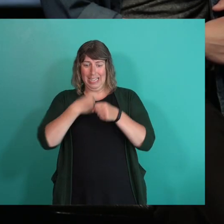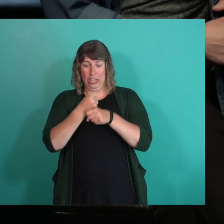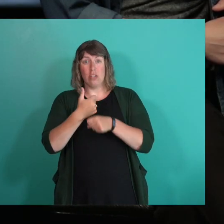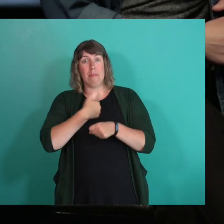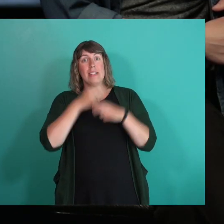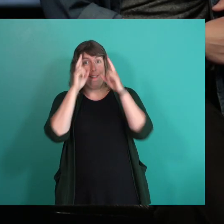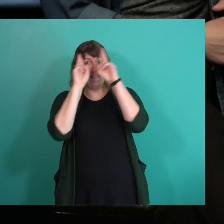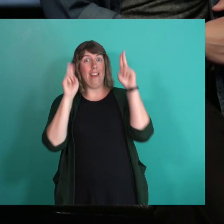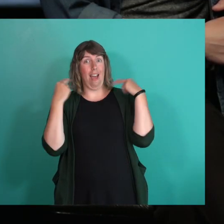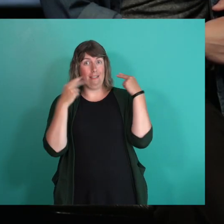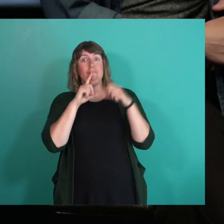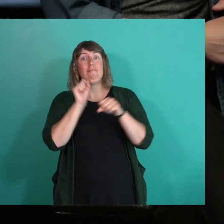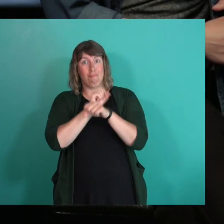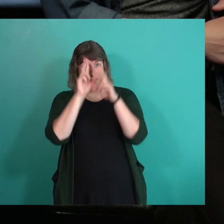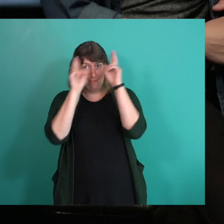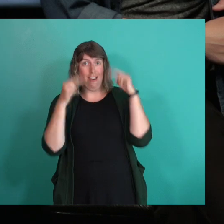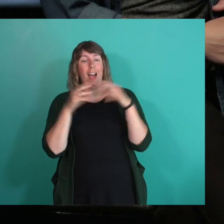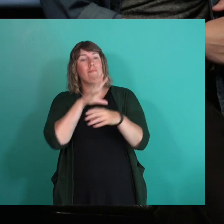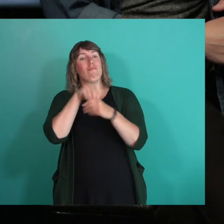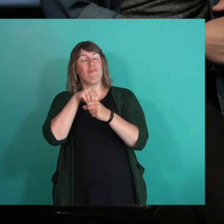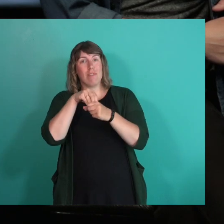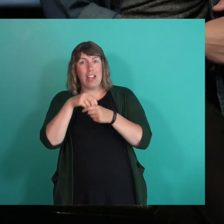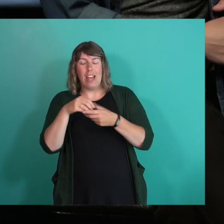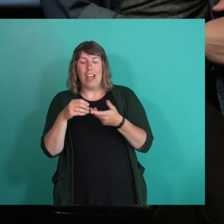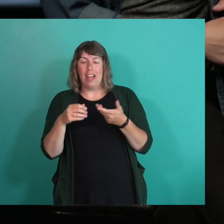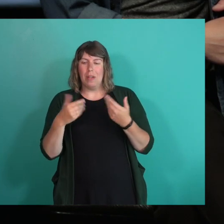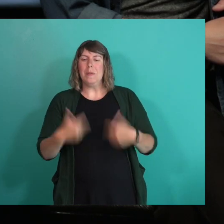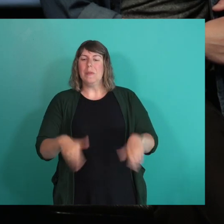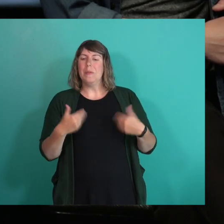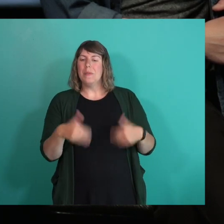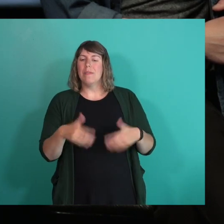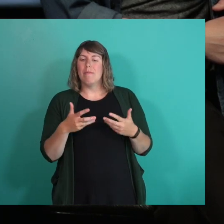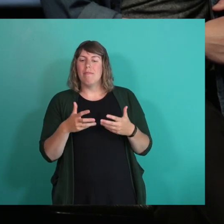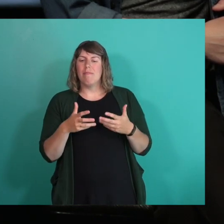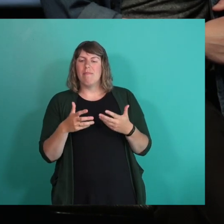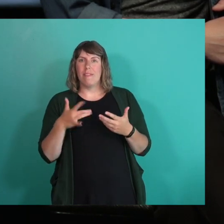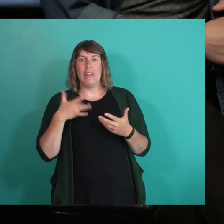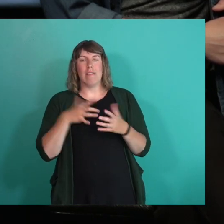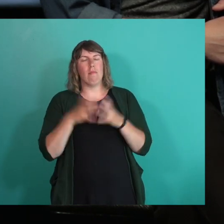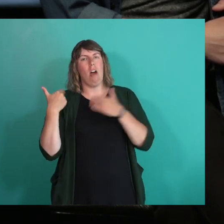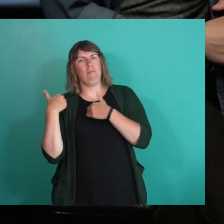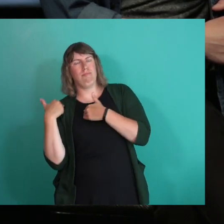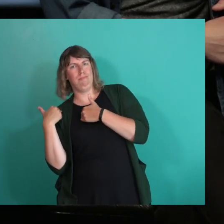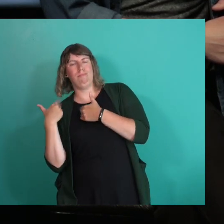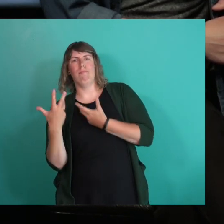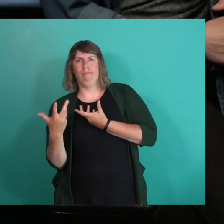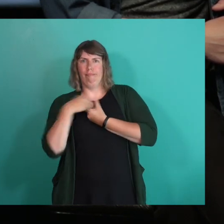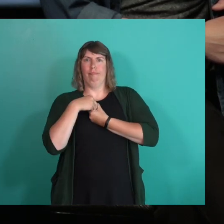as a nun in the convent, you know, I've carried a lot of that baggage with me.